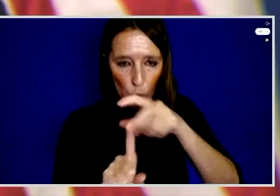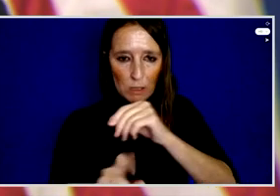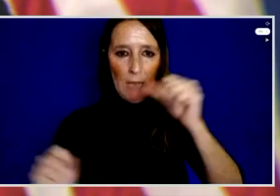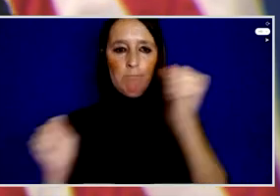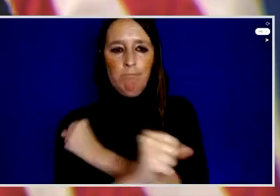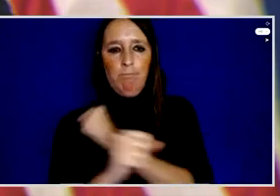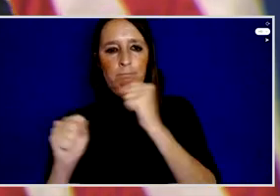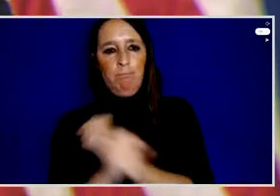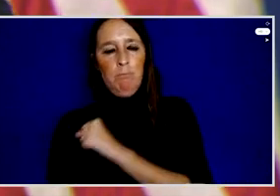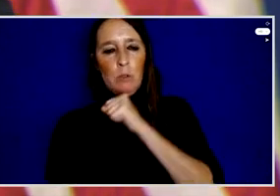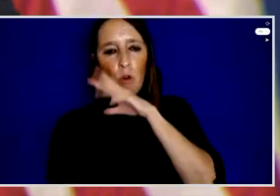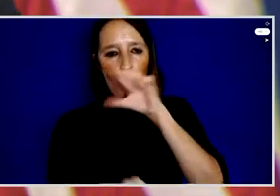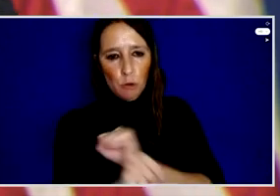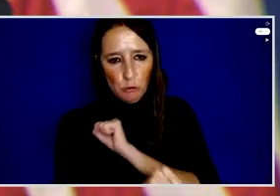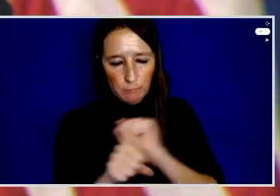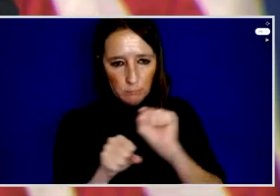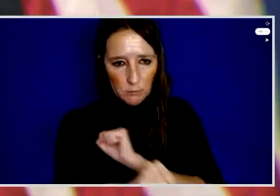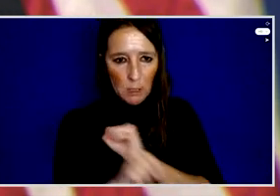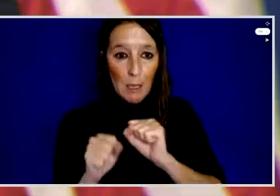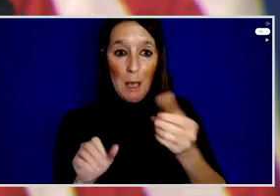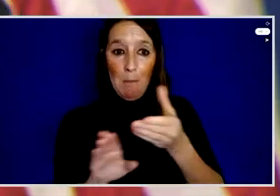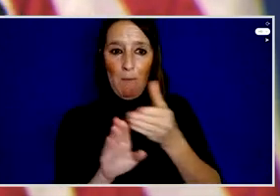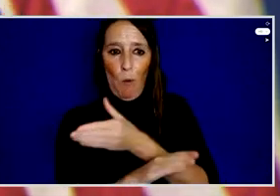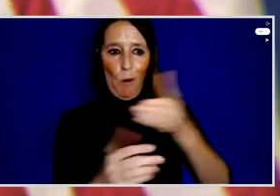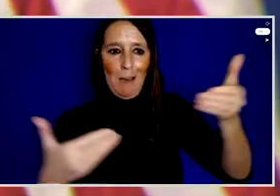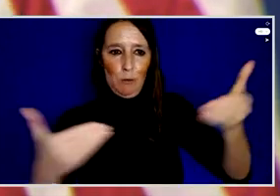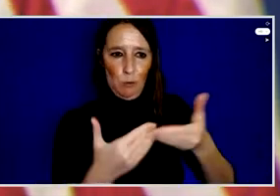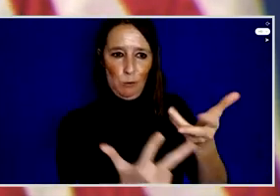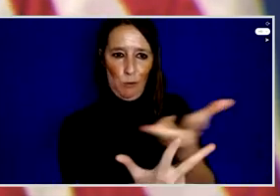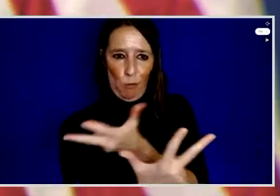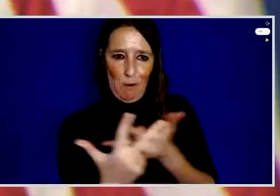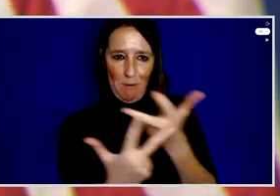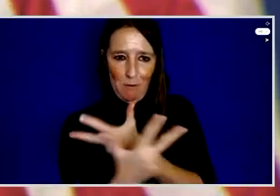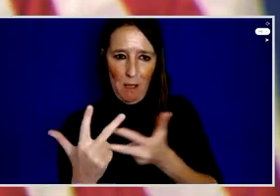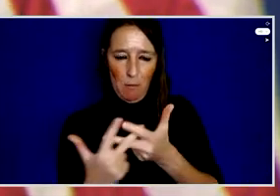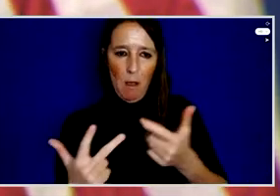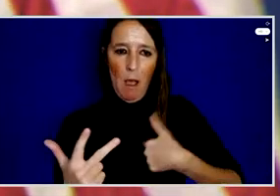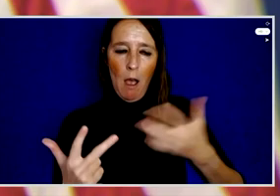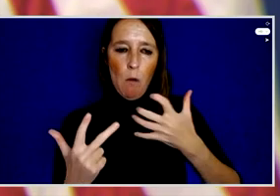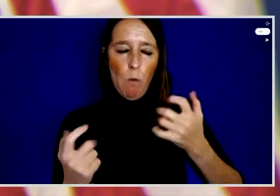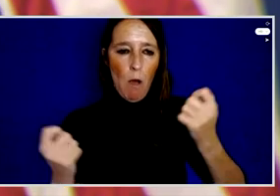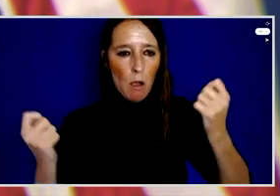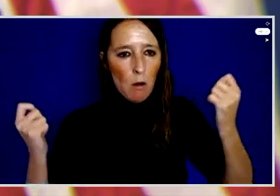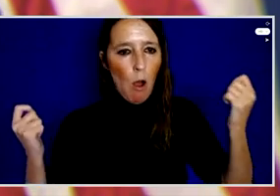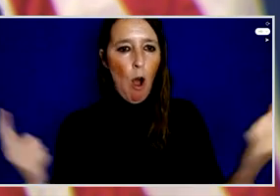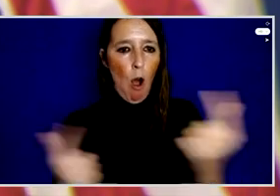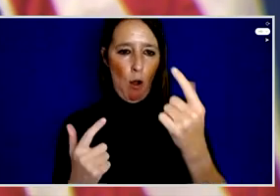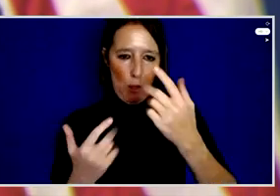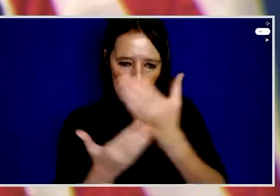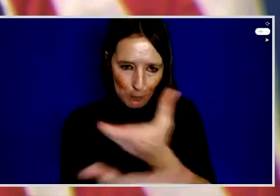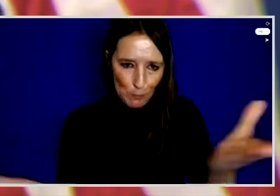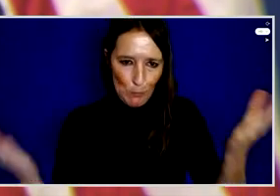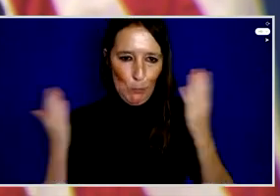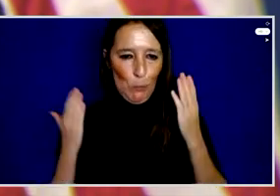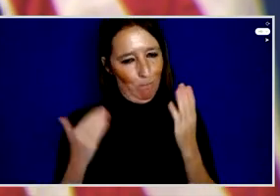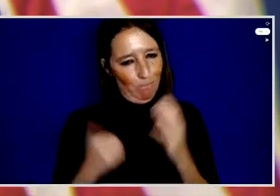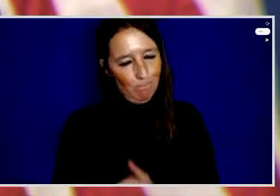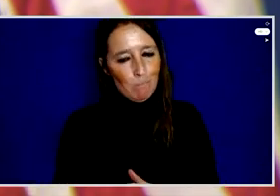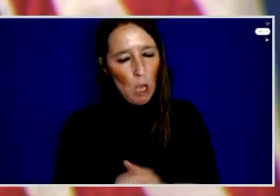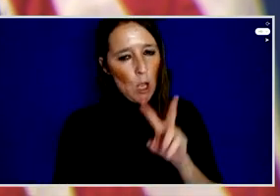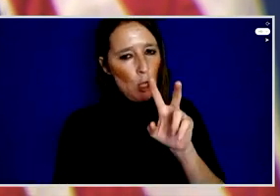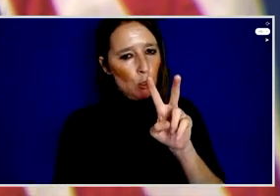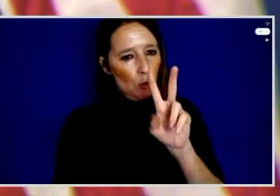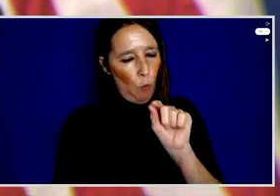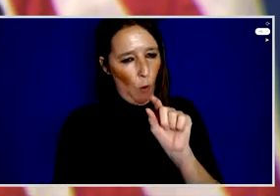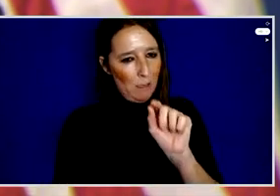and our three champions on stage, I would like to take a moment to recognize all of the 2022 anti-corruption champions who are